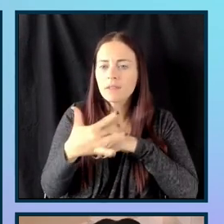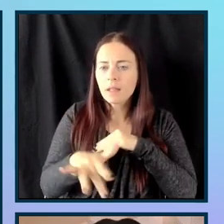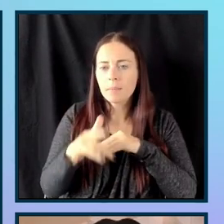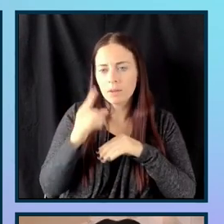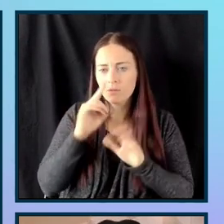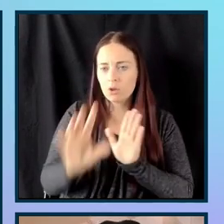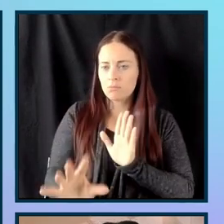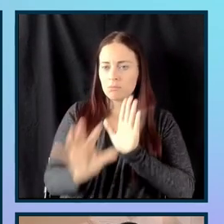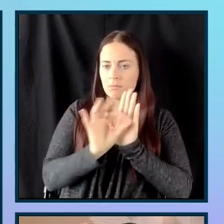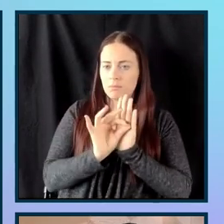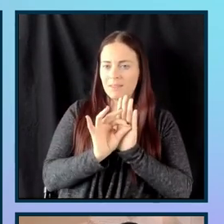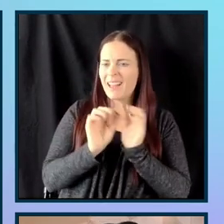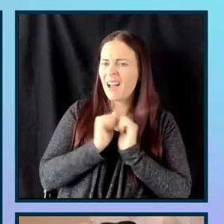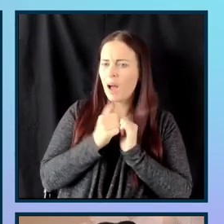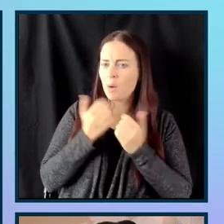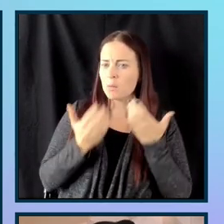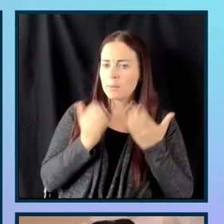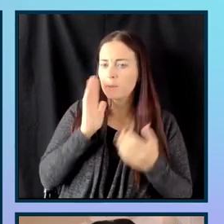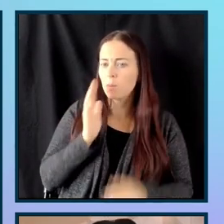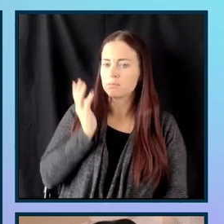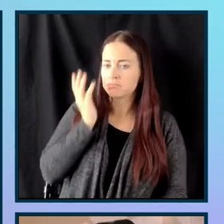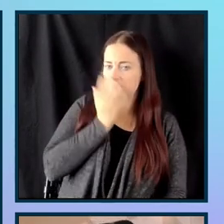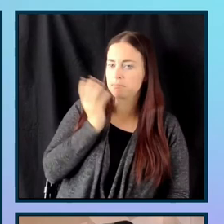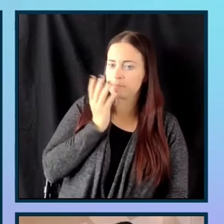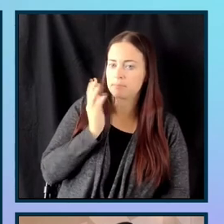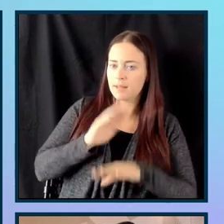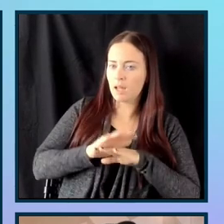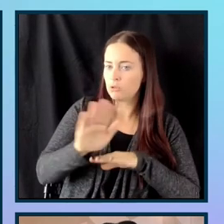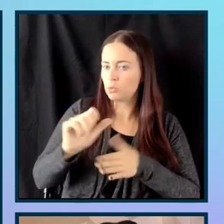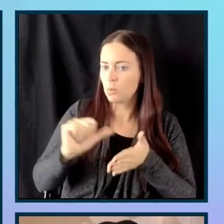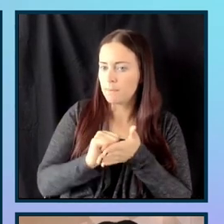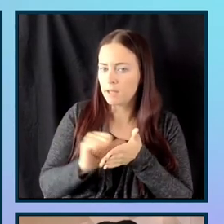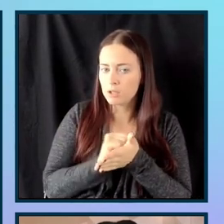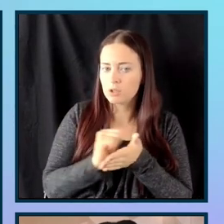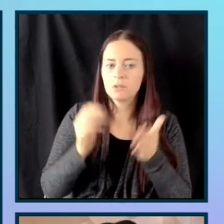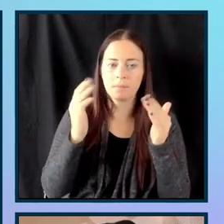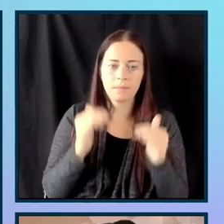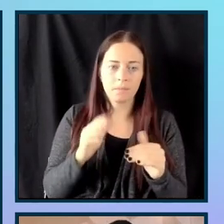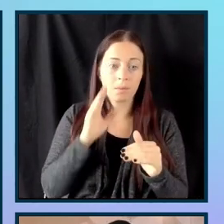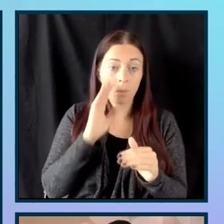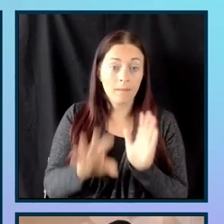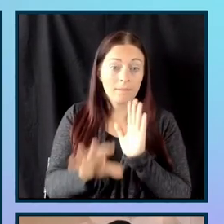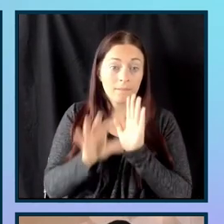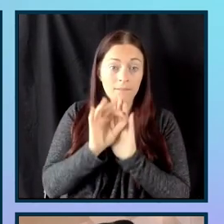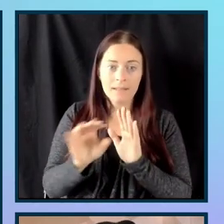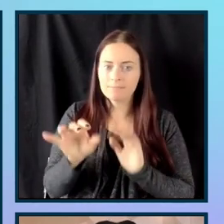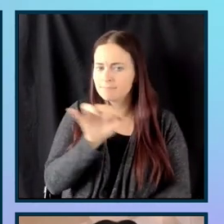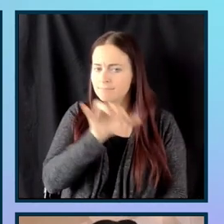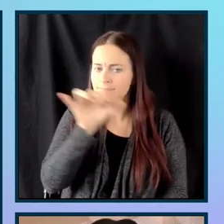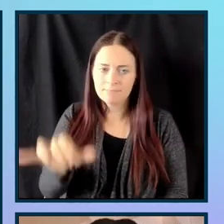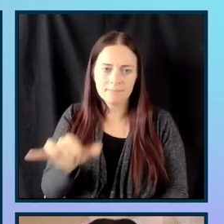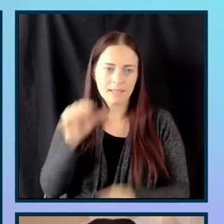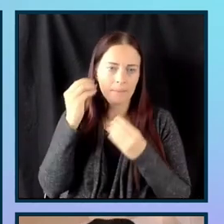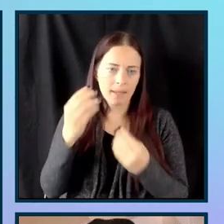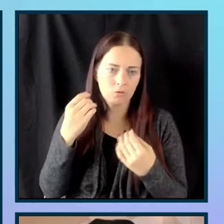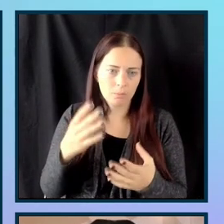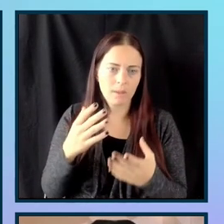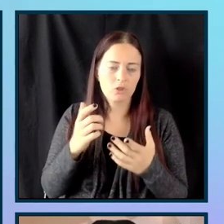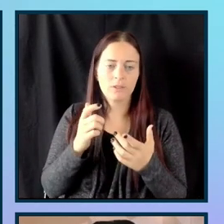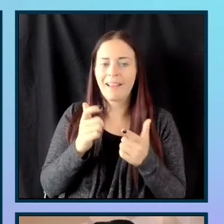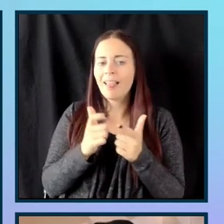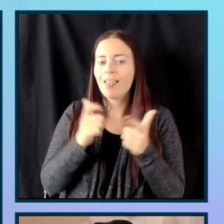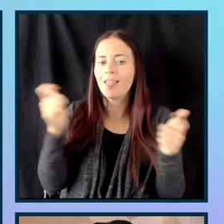look like on the page. You are also going to find the same information for large text and the graphical objects and